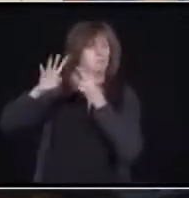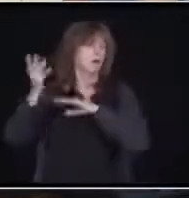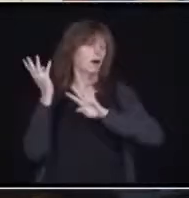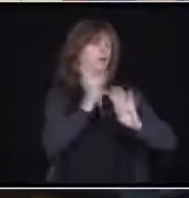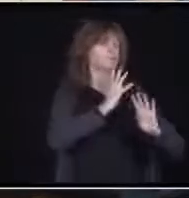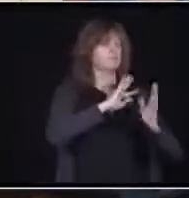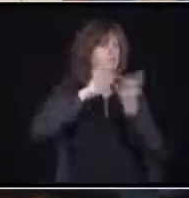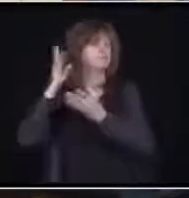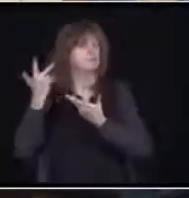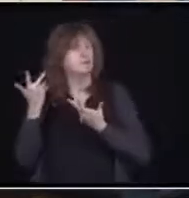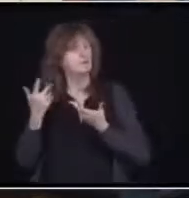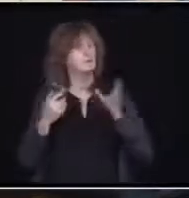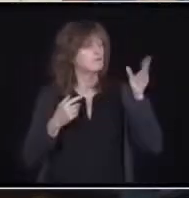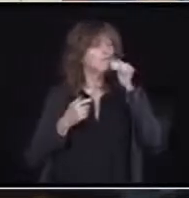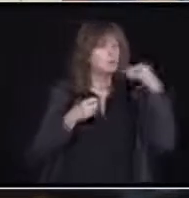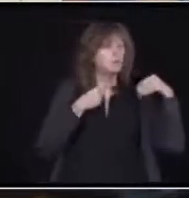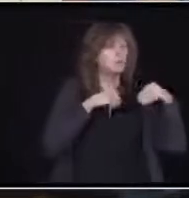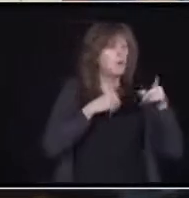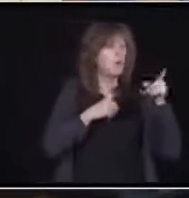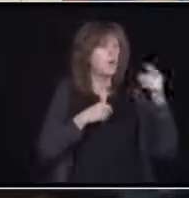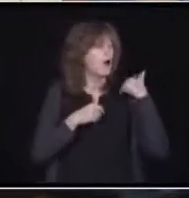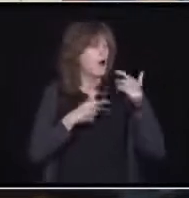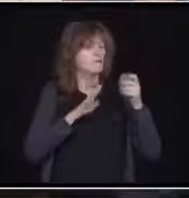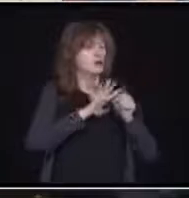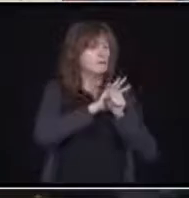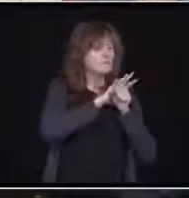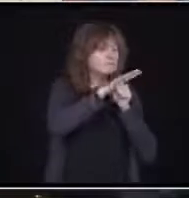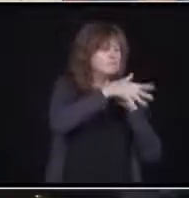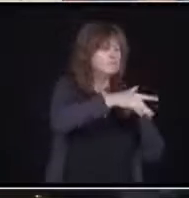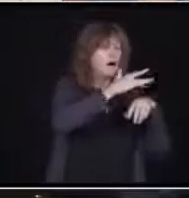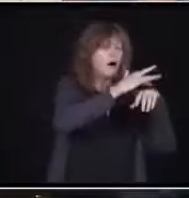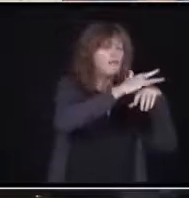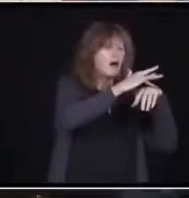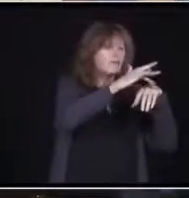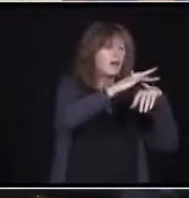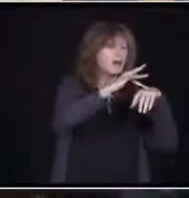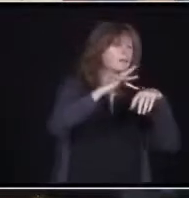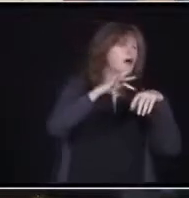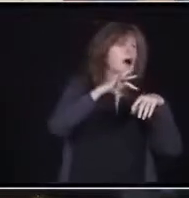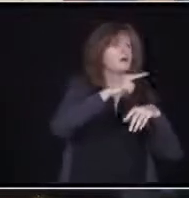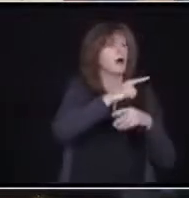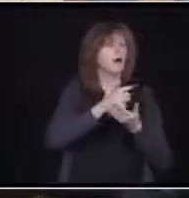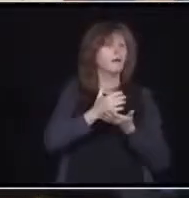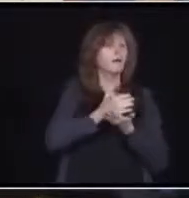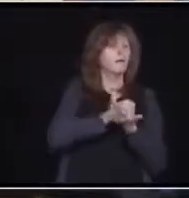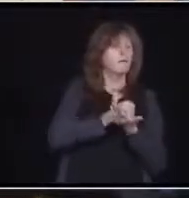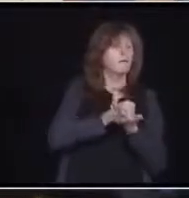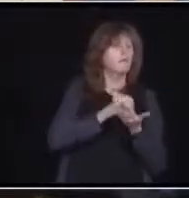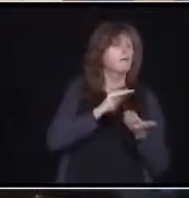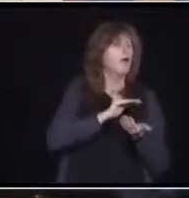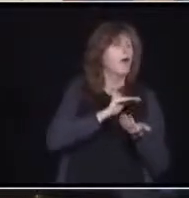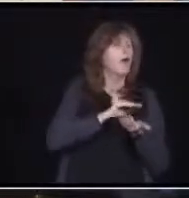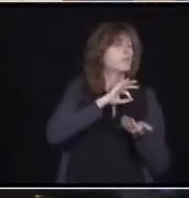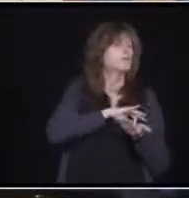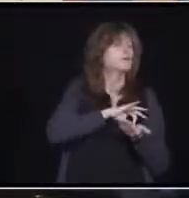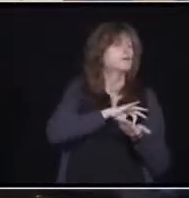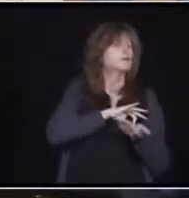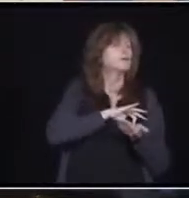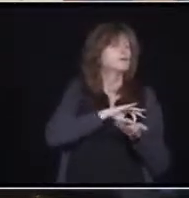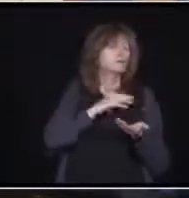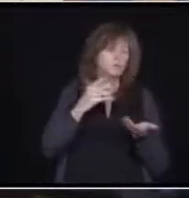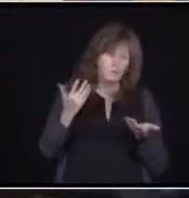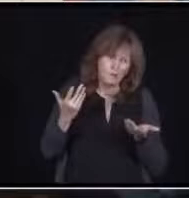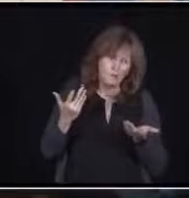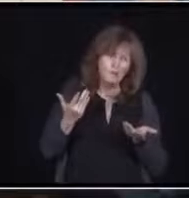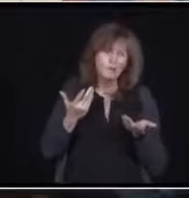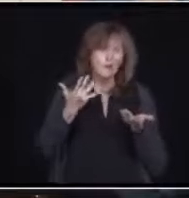The volume is huge. But the margins are so small in retail. And a lot of the suppliers as well. I just